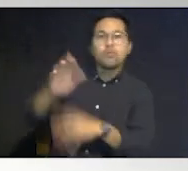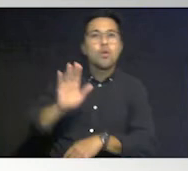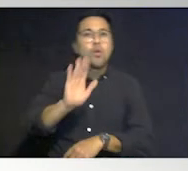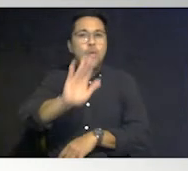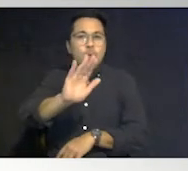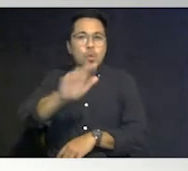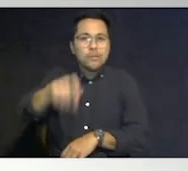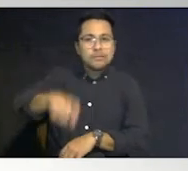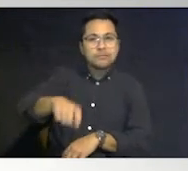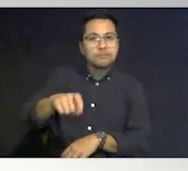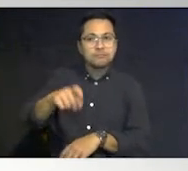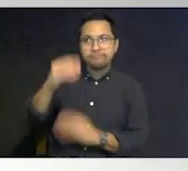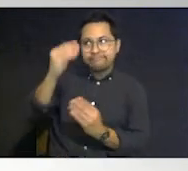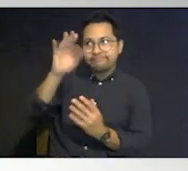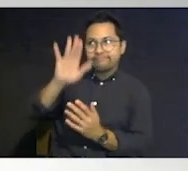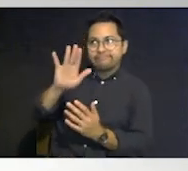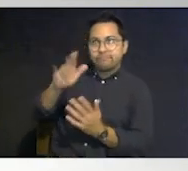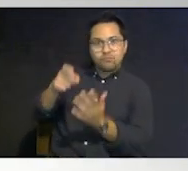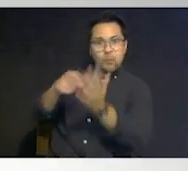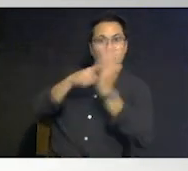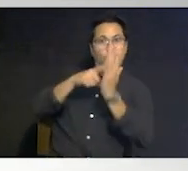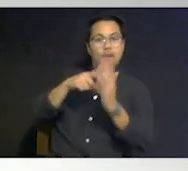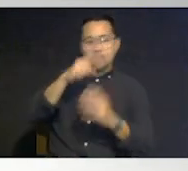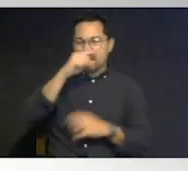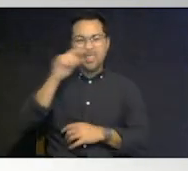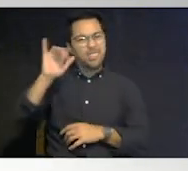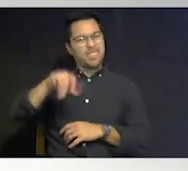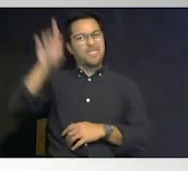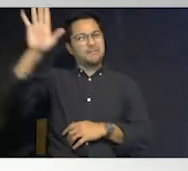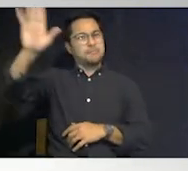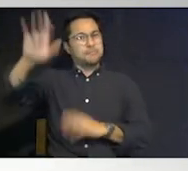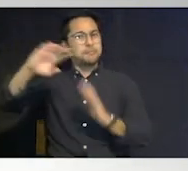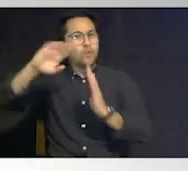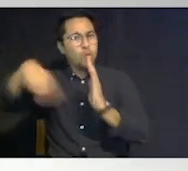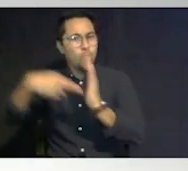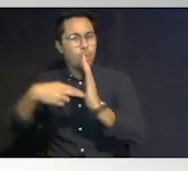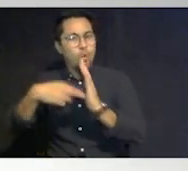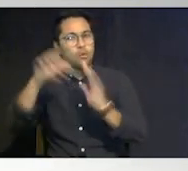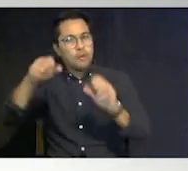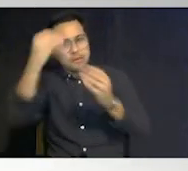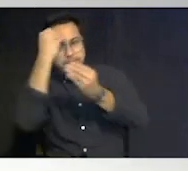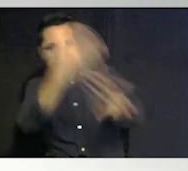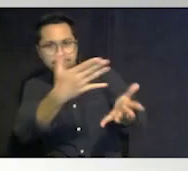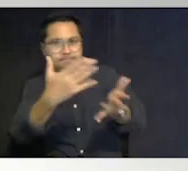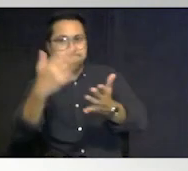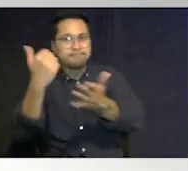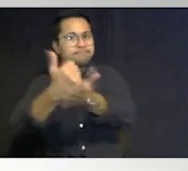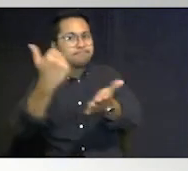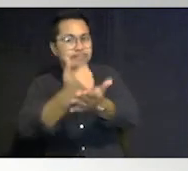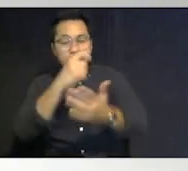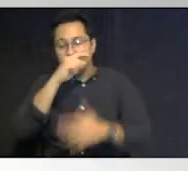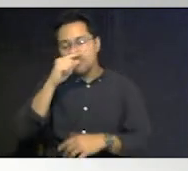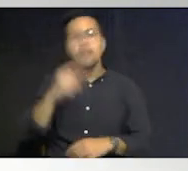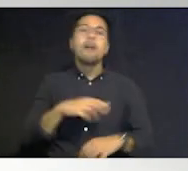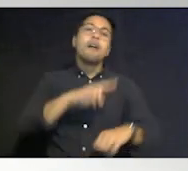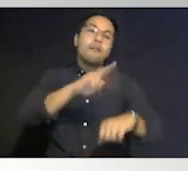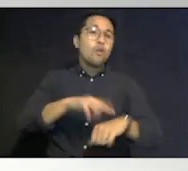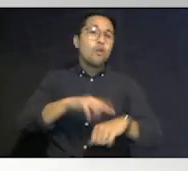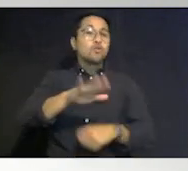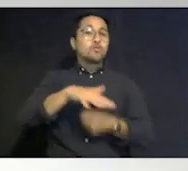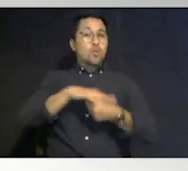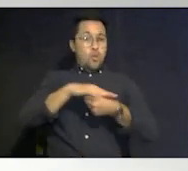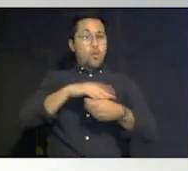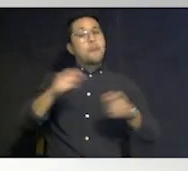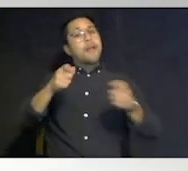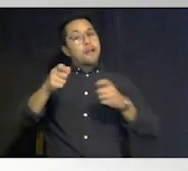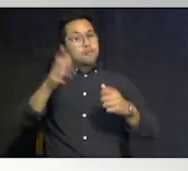their role is is to identify what resources may be there to to fill those needs and of course your local management is going to be your